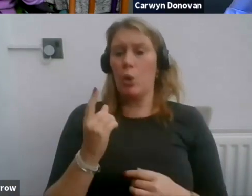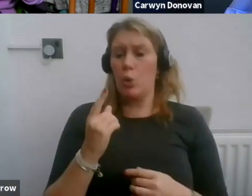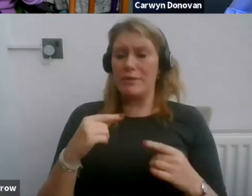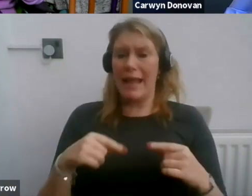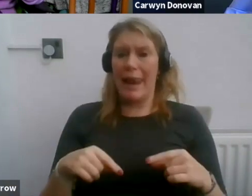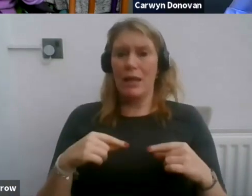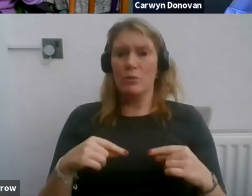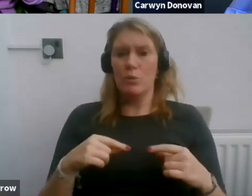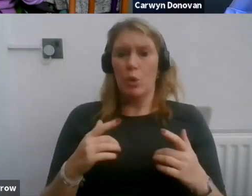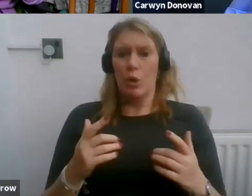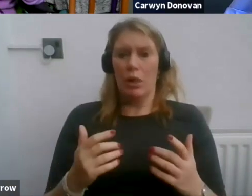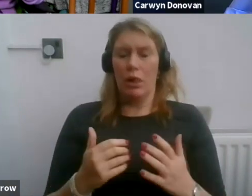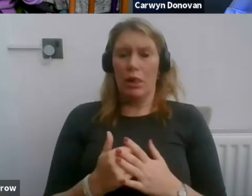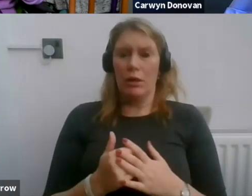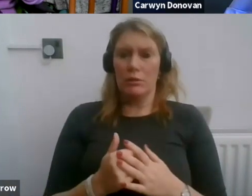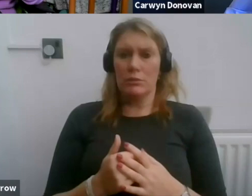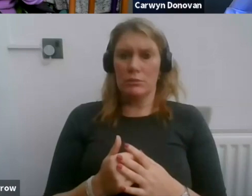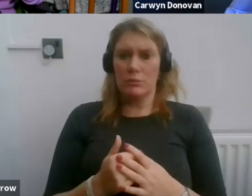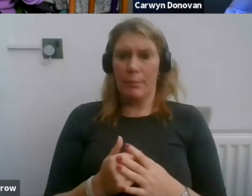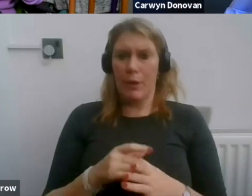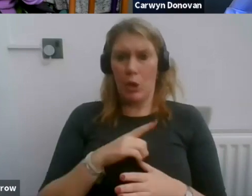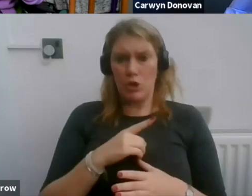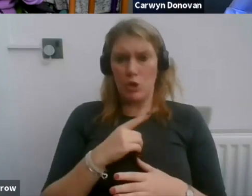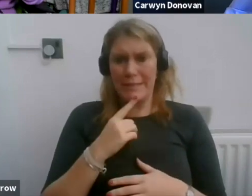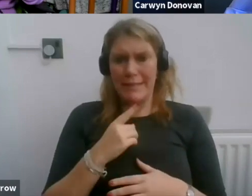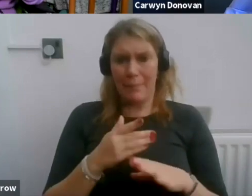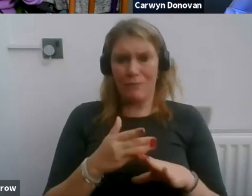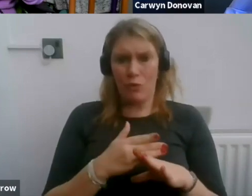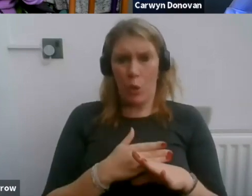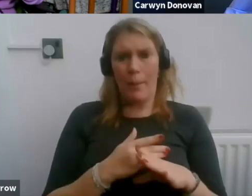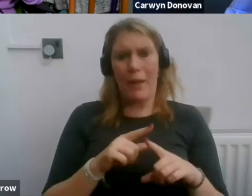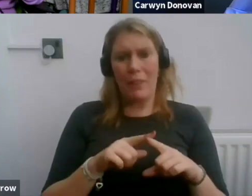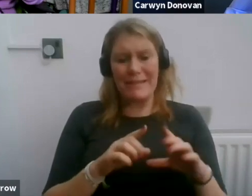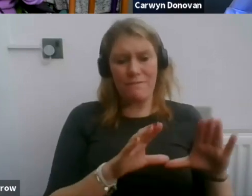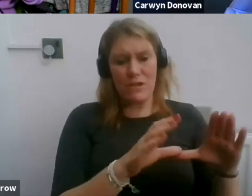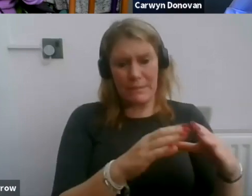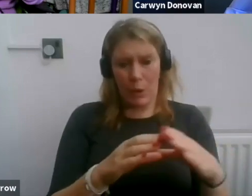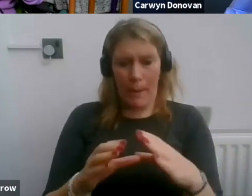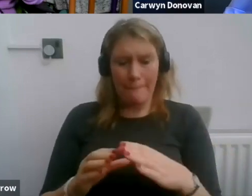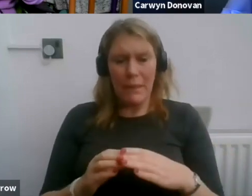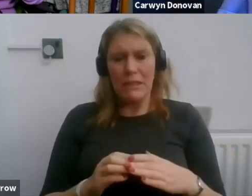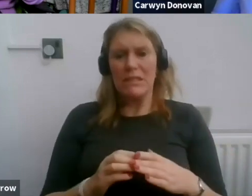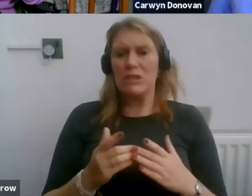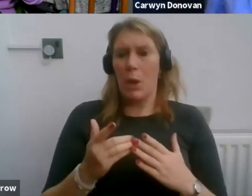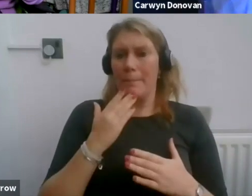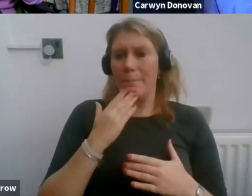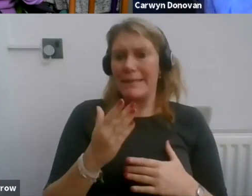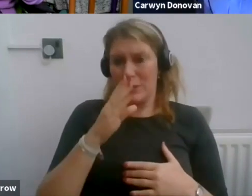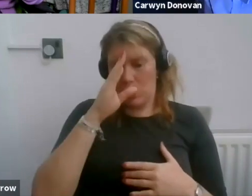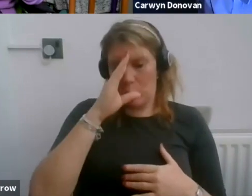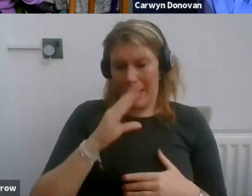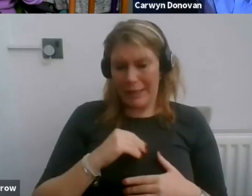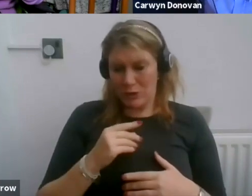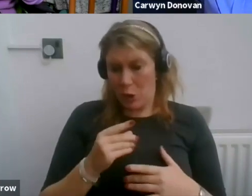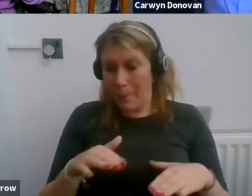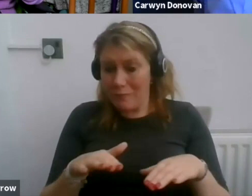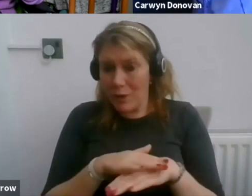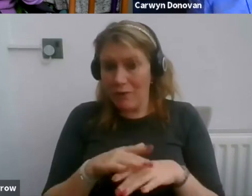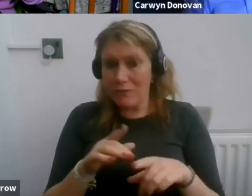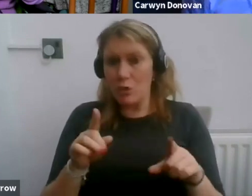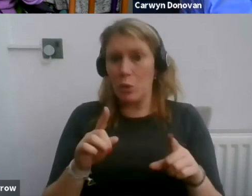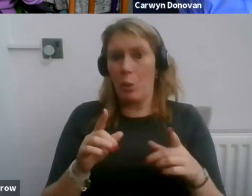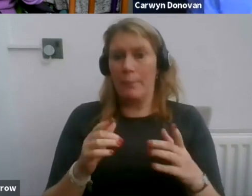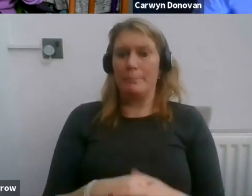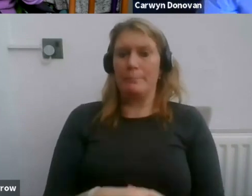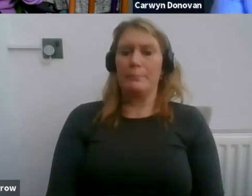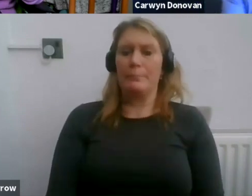know, everything from hair and makeup to production, sort of break down some of those roles a bit more so people know if they're covered. Of course.